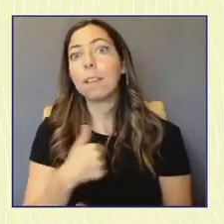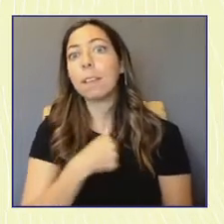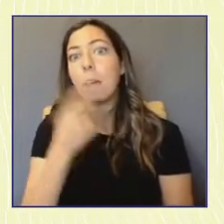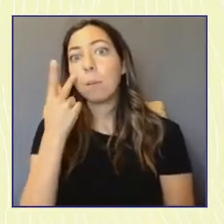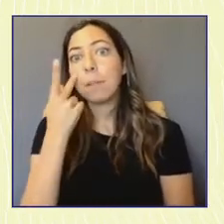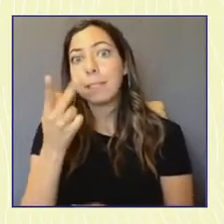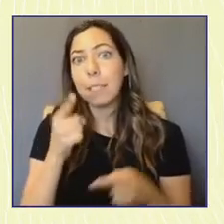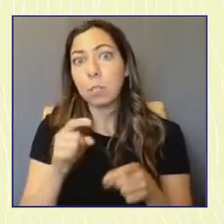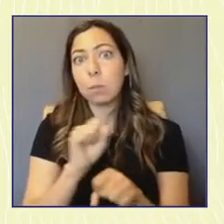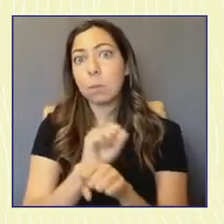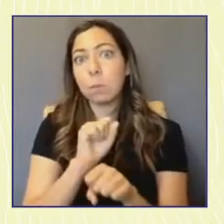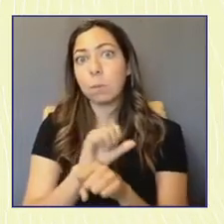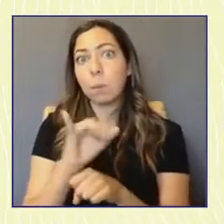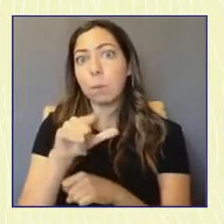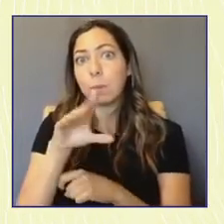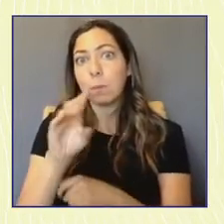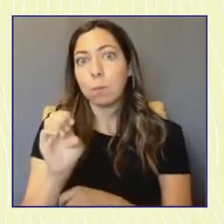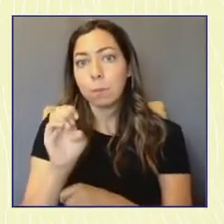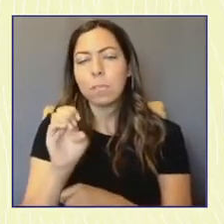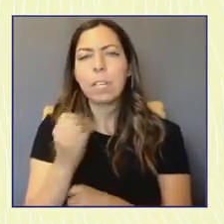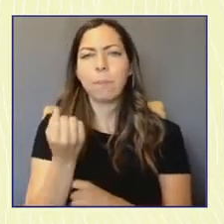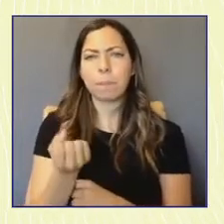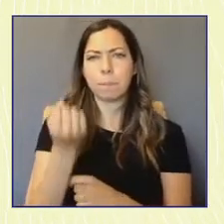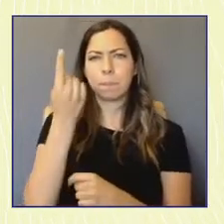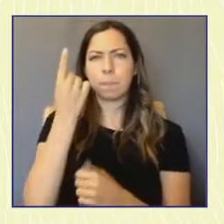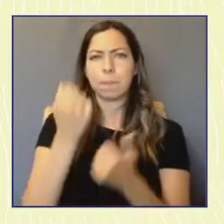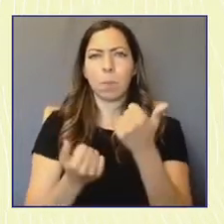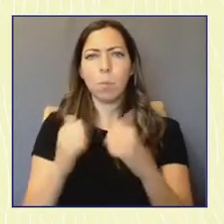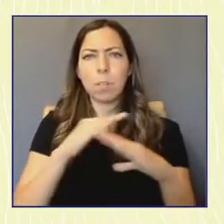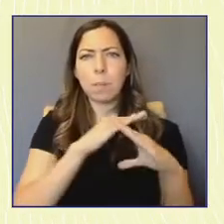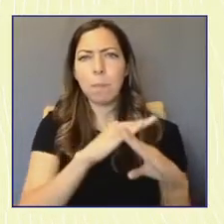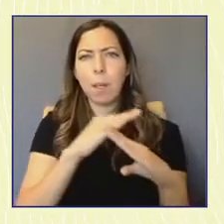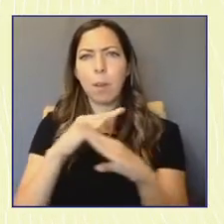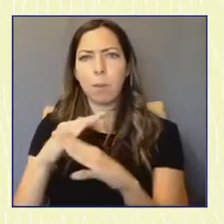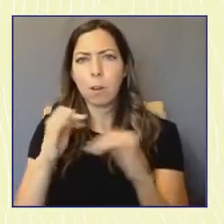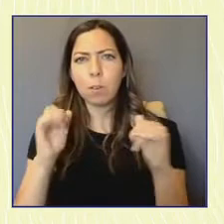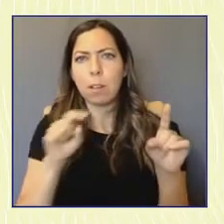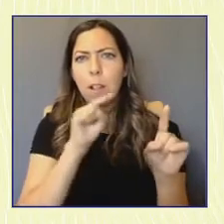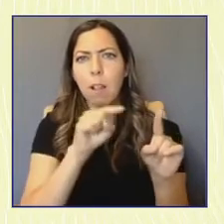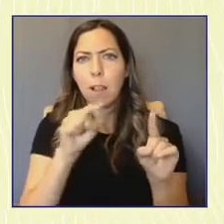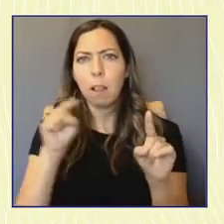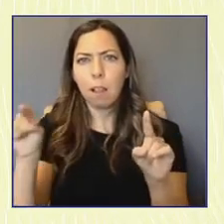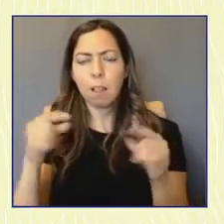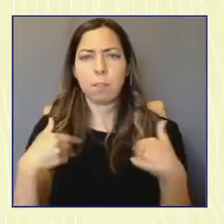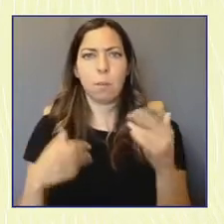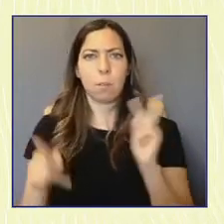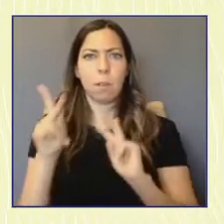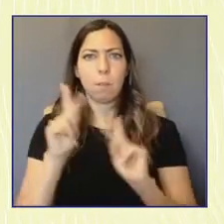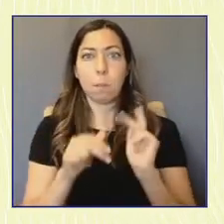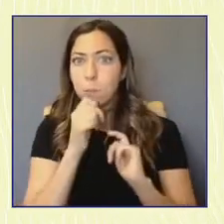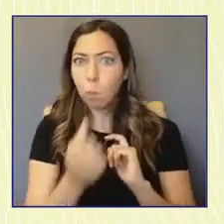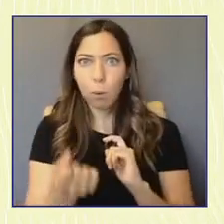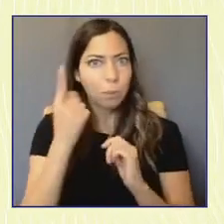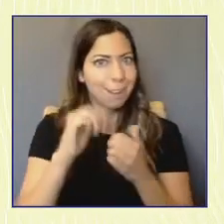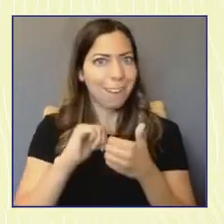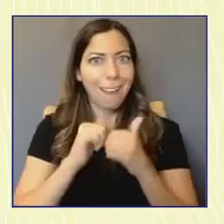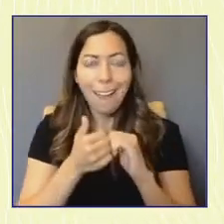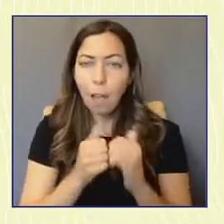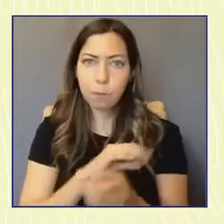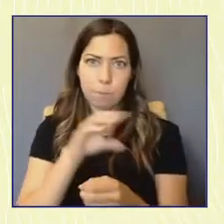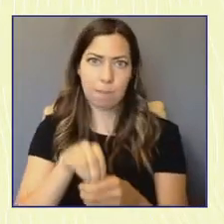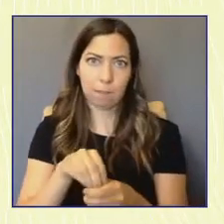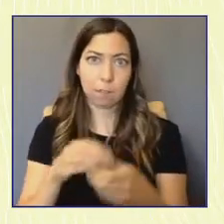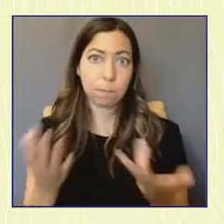understanding which barriers still exist that prevent young people from understanding how to make their voice heard. My